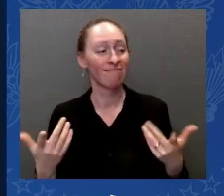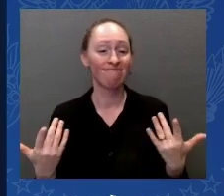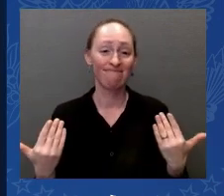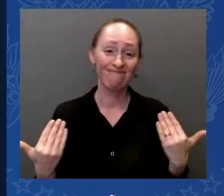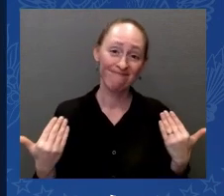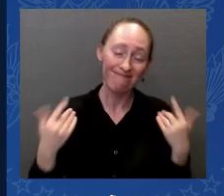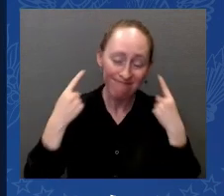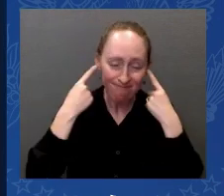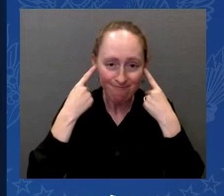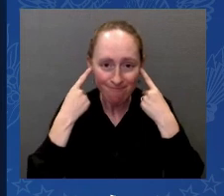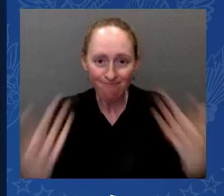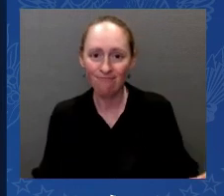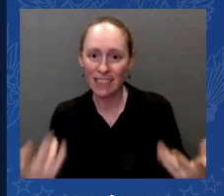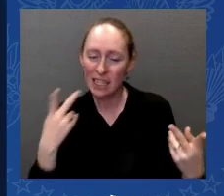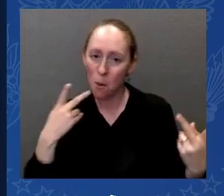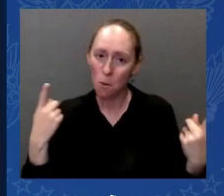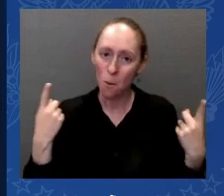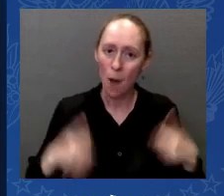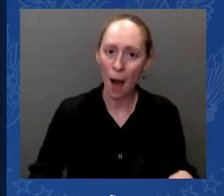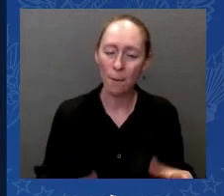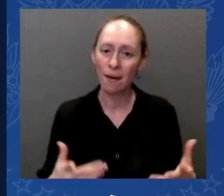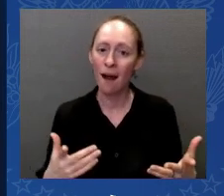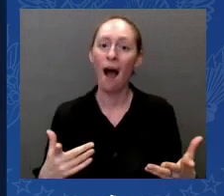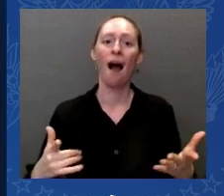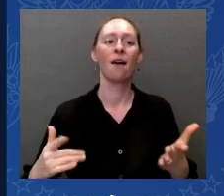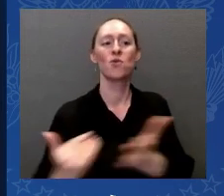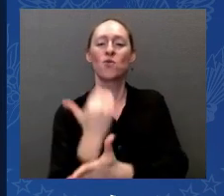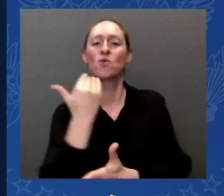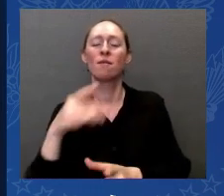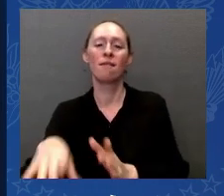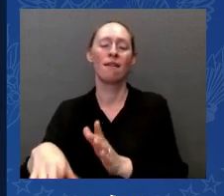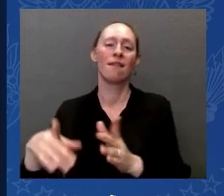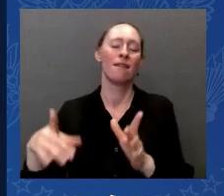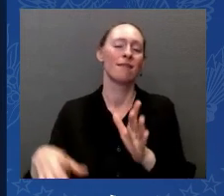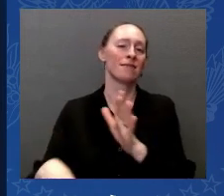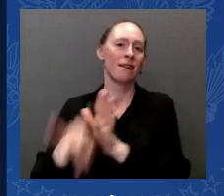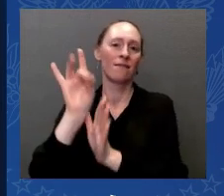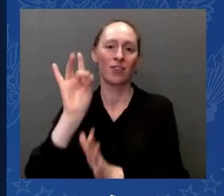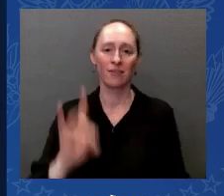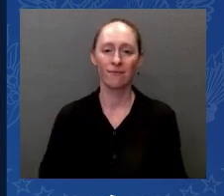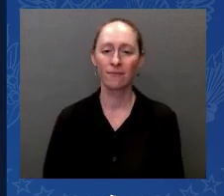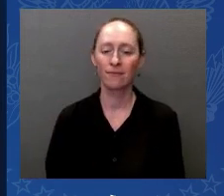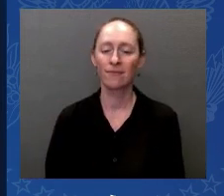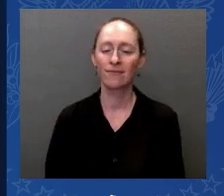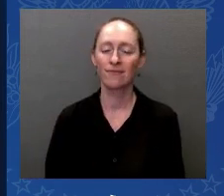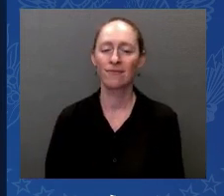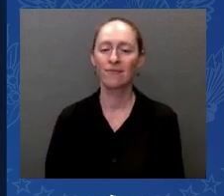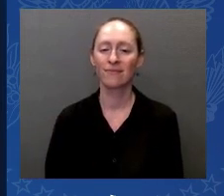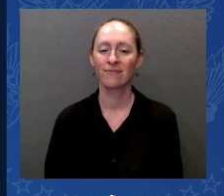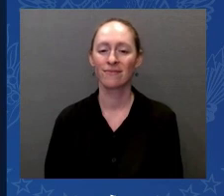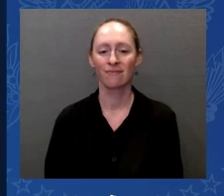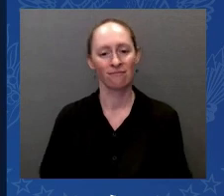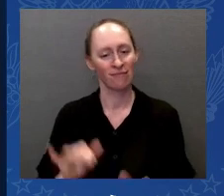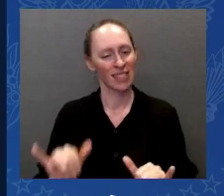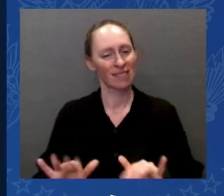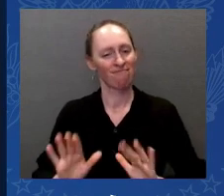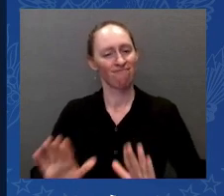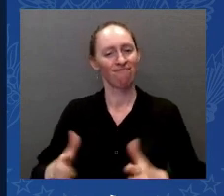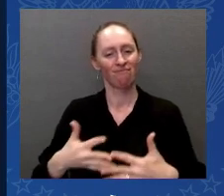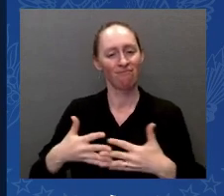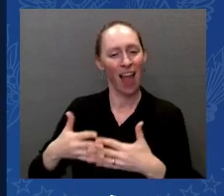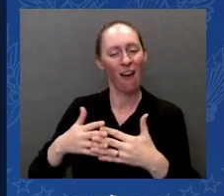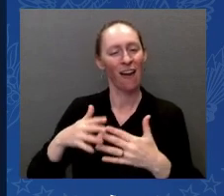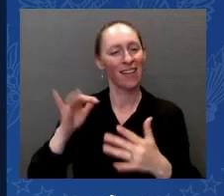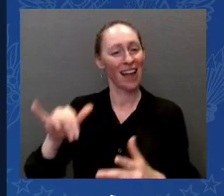think that's always been one of America's strengths, to really take that risk and build these first-of-kind systems. And again, like I said, we're happy